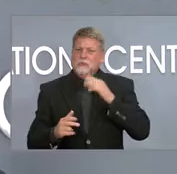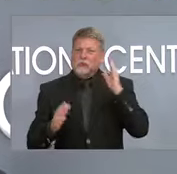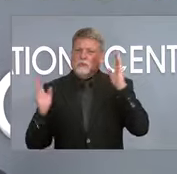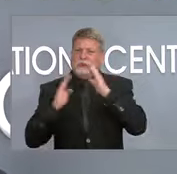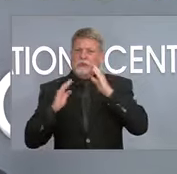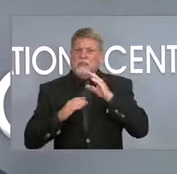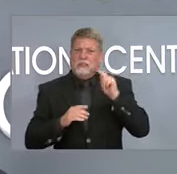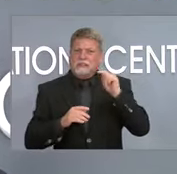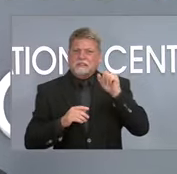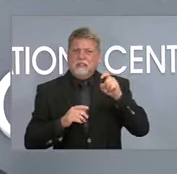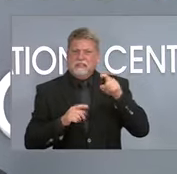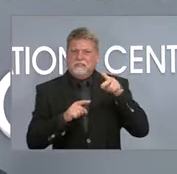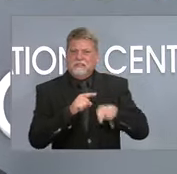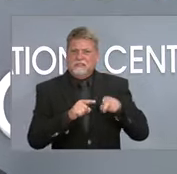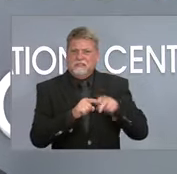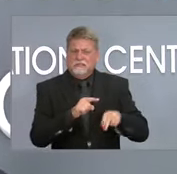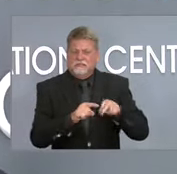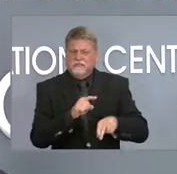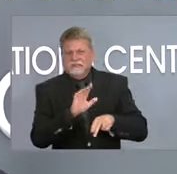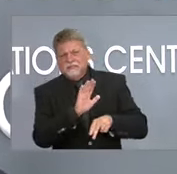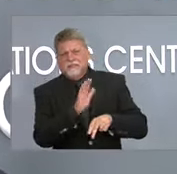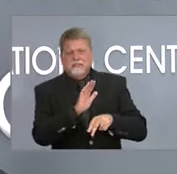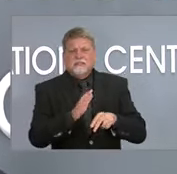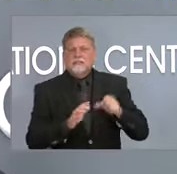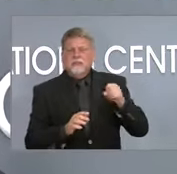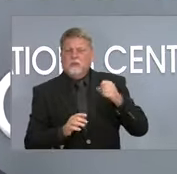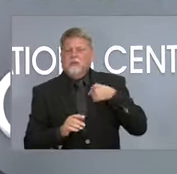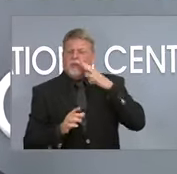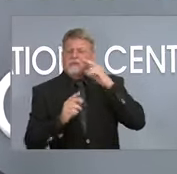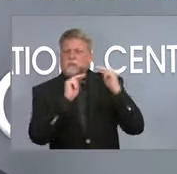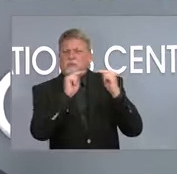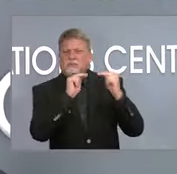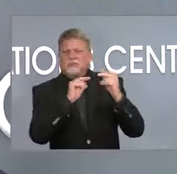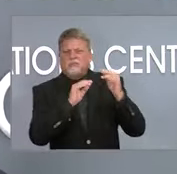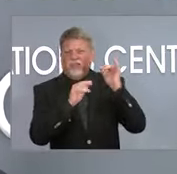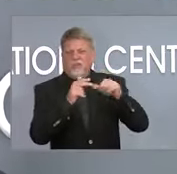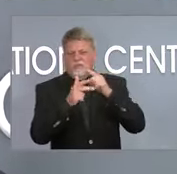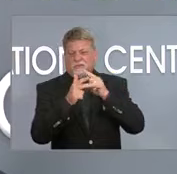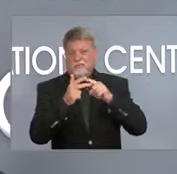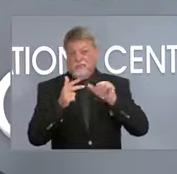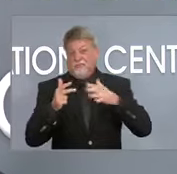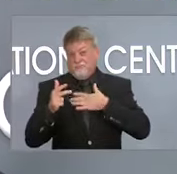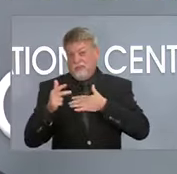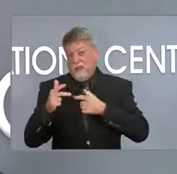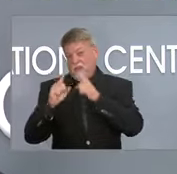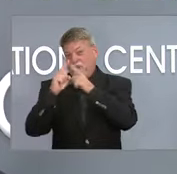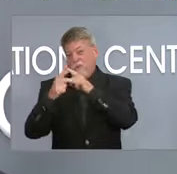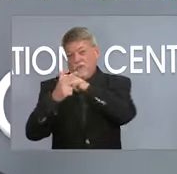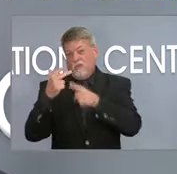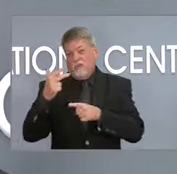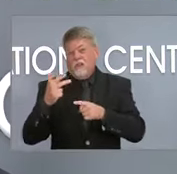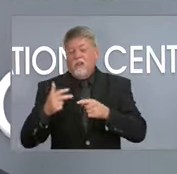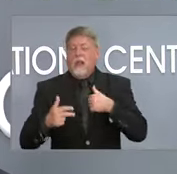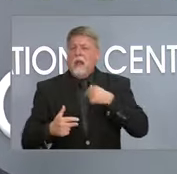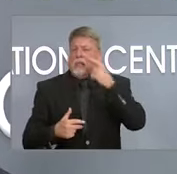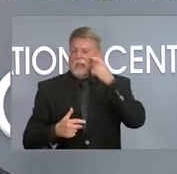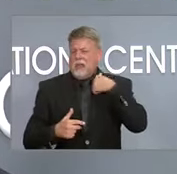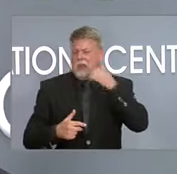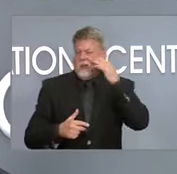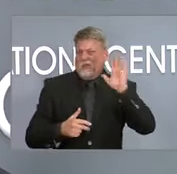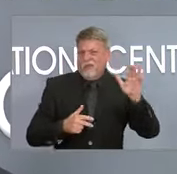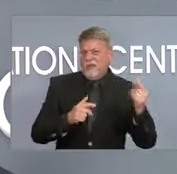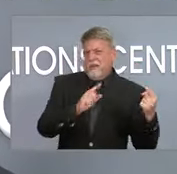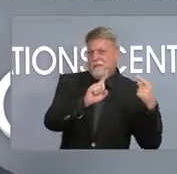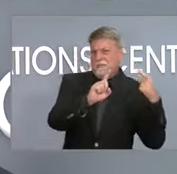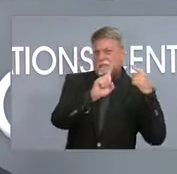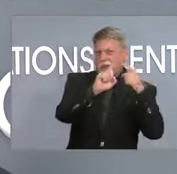tax cuts. And so we'll, we'll go into those negotiations and knowing what my priorities are. And I think I've gotten a pretty good idea about what theirs